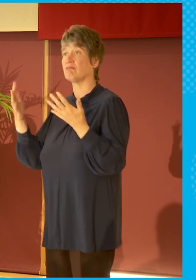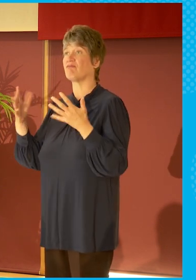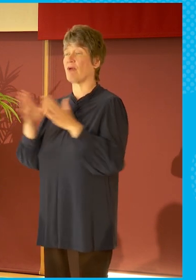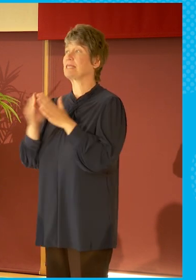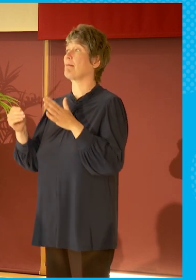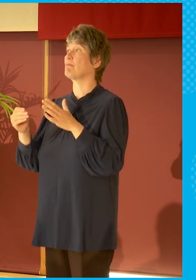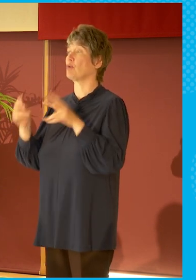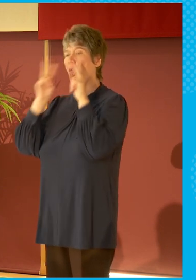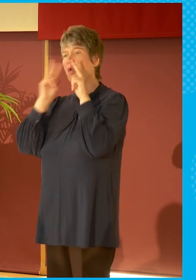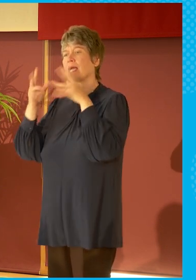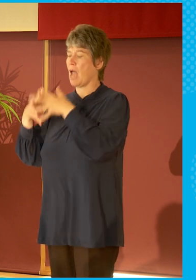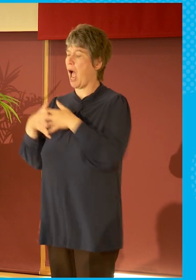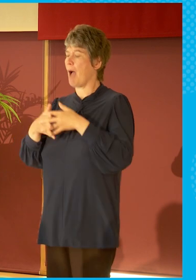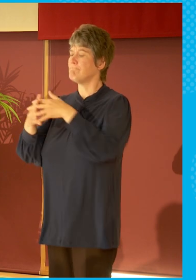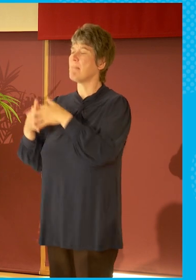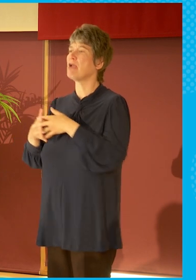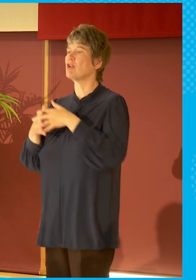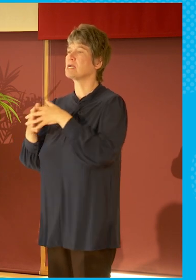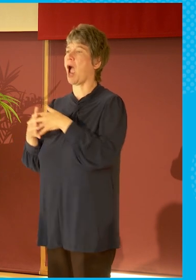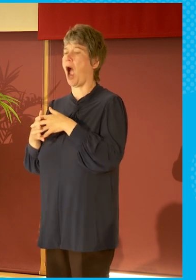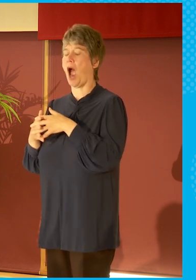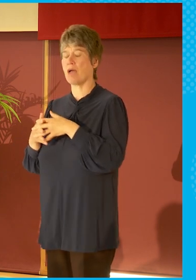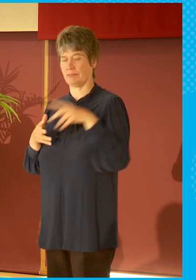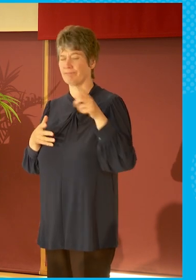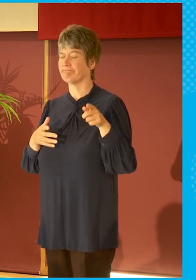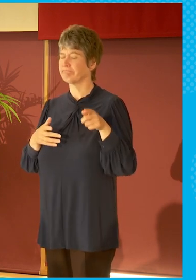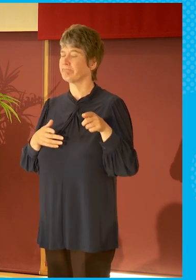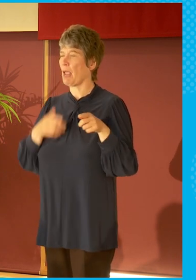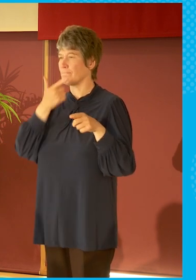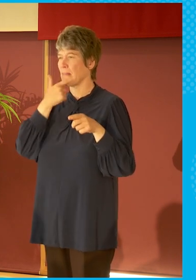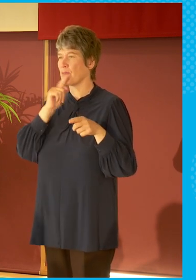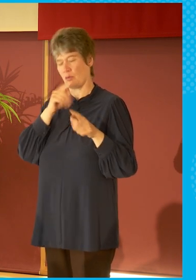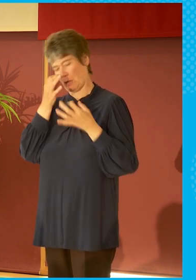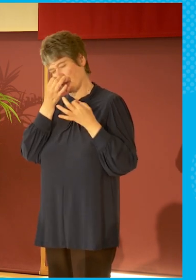it's those traditional media providers that are still winning the trust battle.